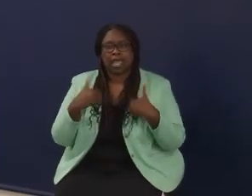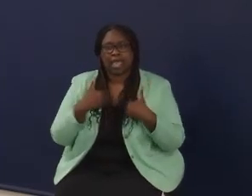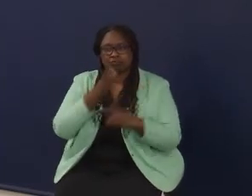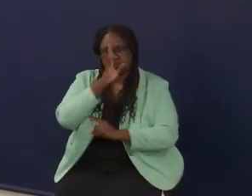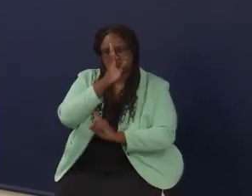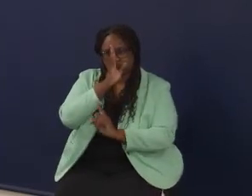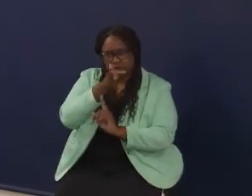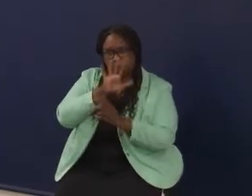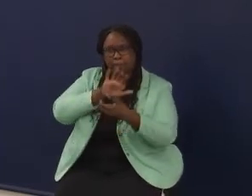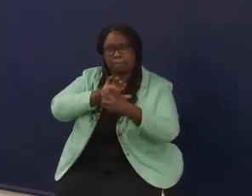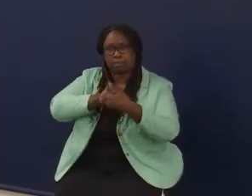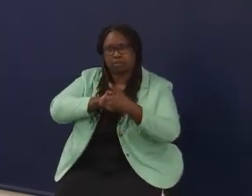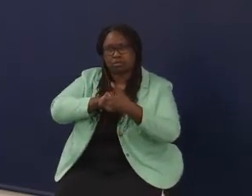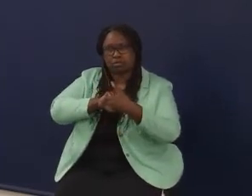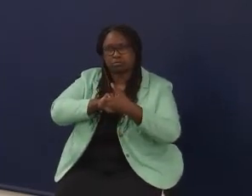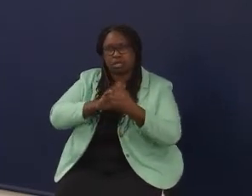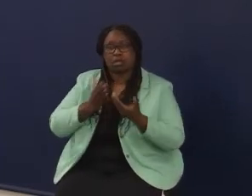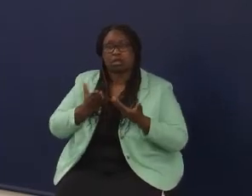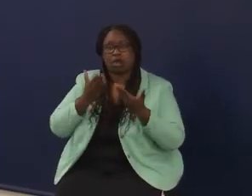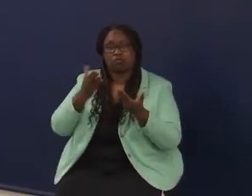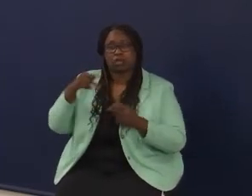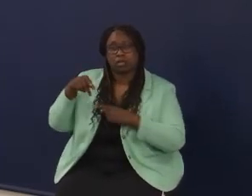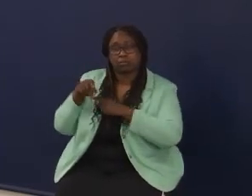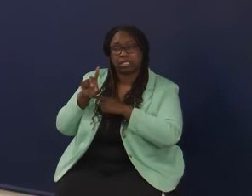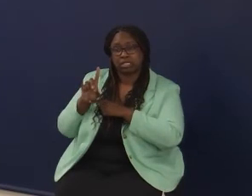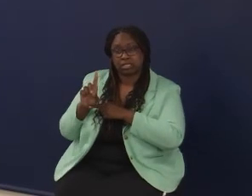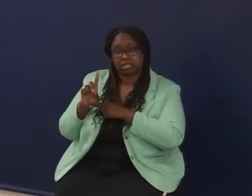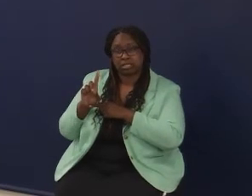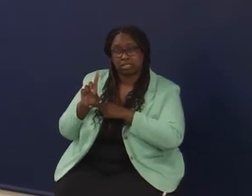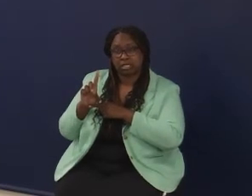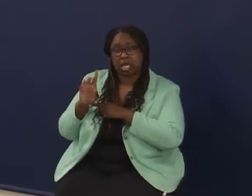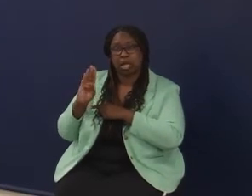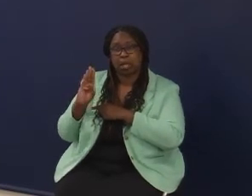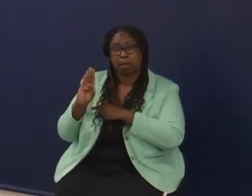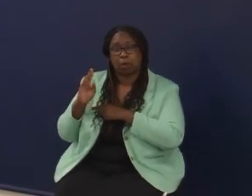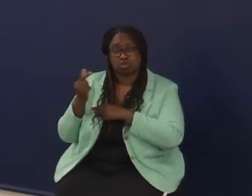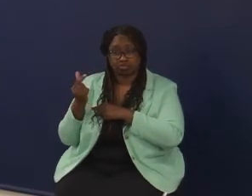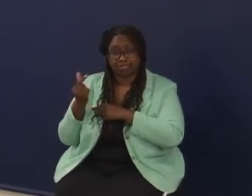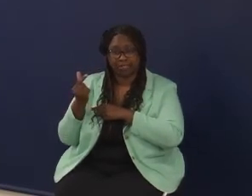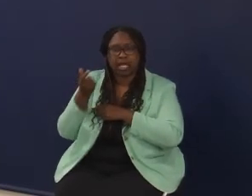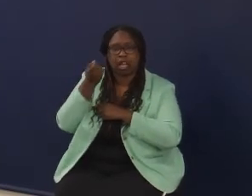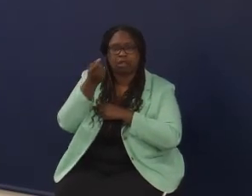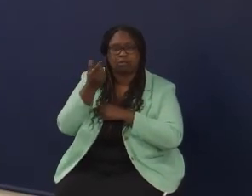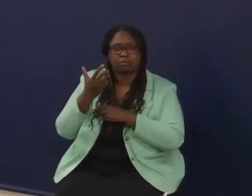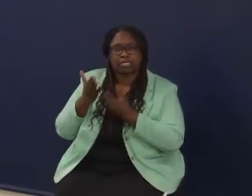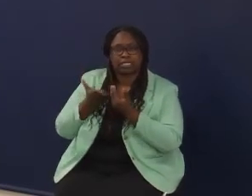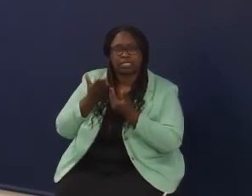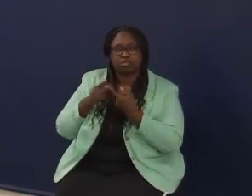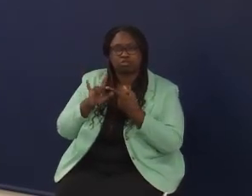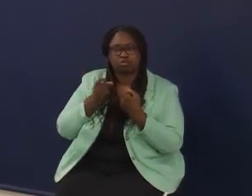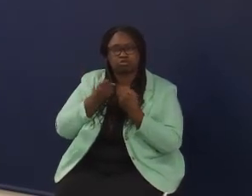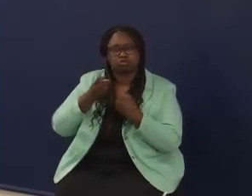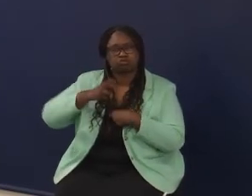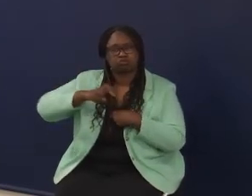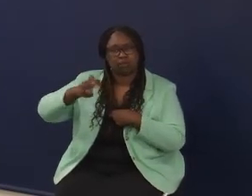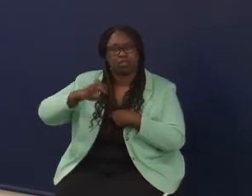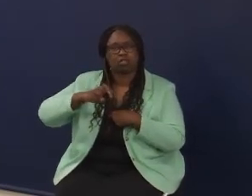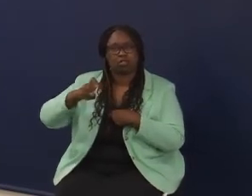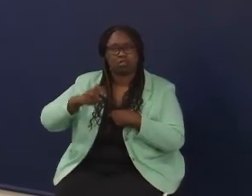partnership and actually offering some PD at GRECs building in Bowling Green so that it's a little easier to, make travel happen.